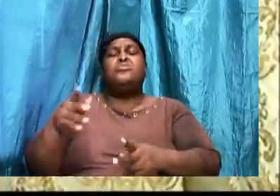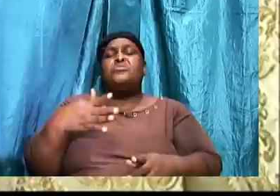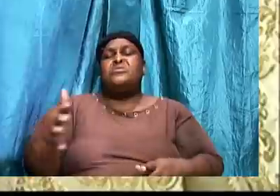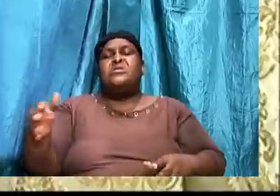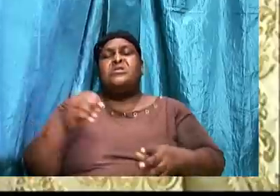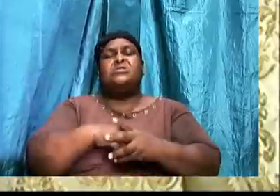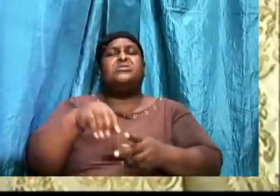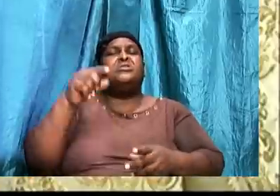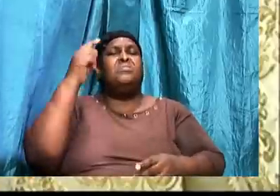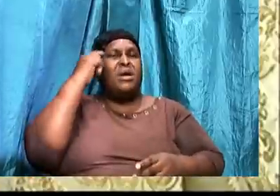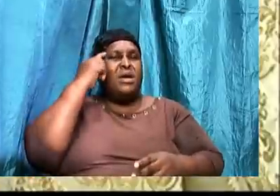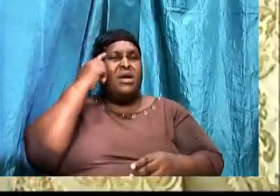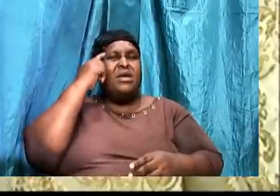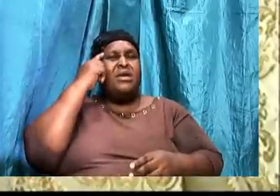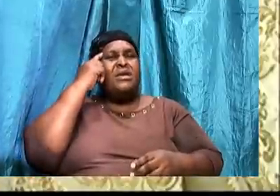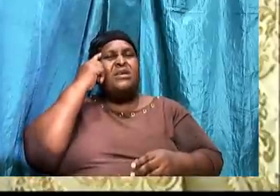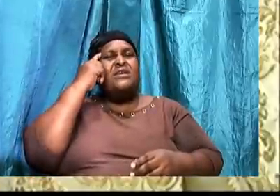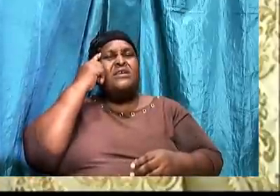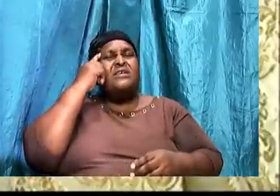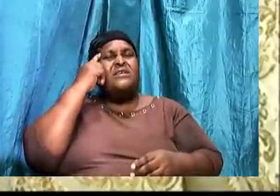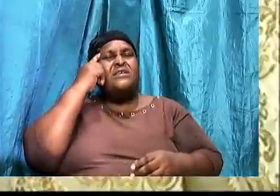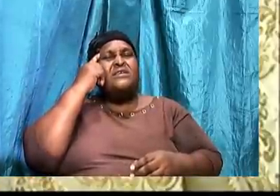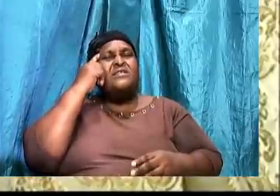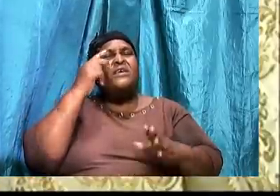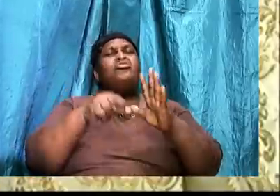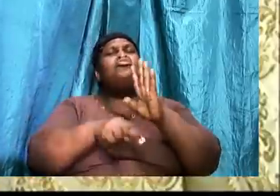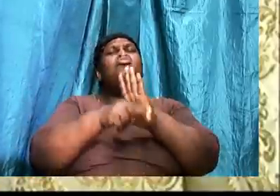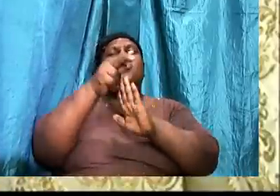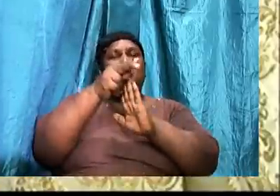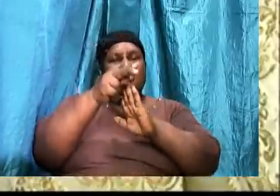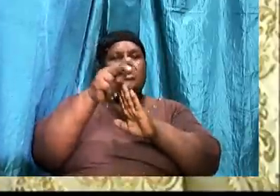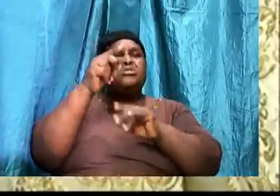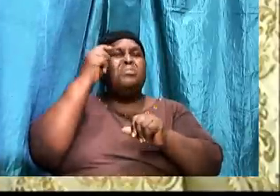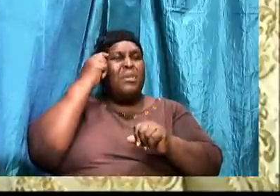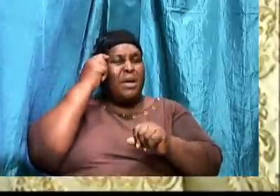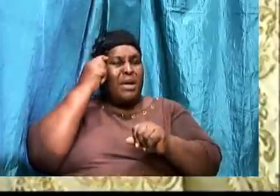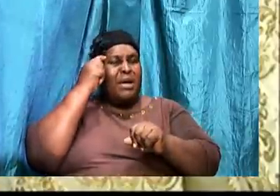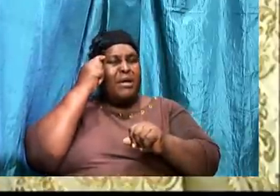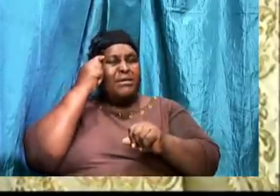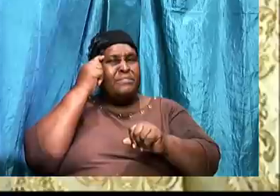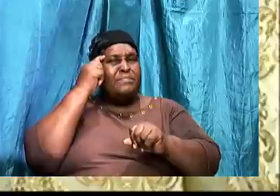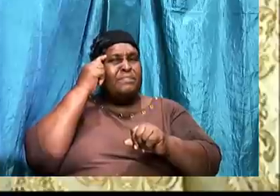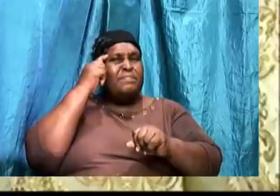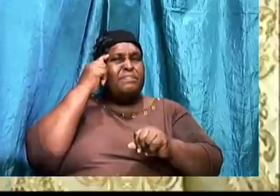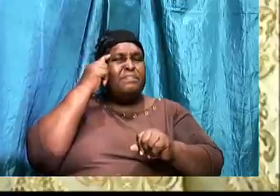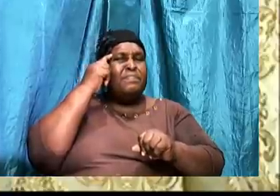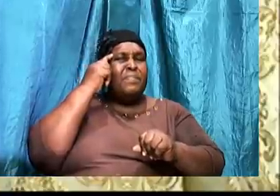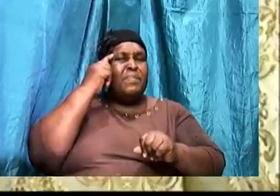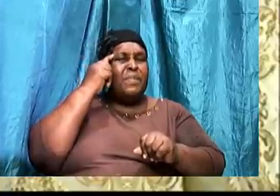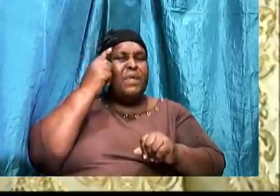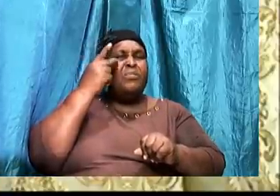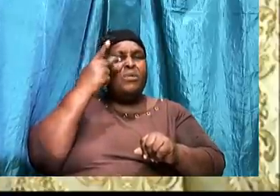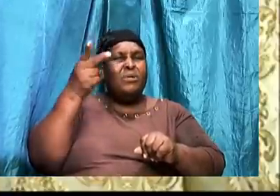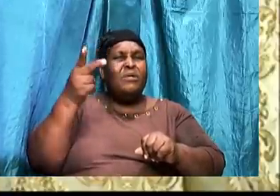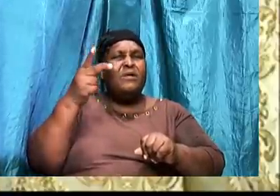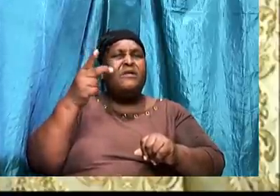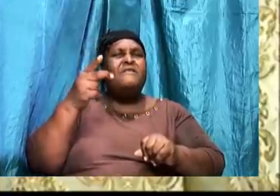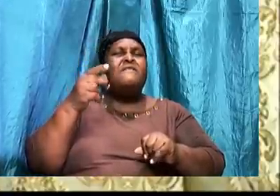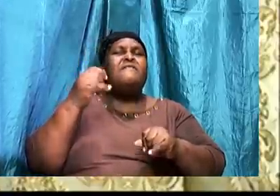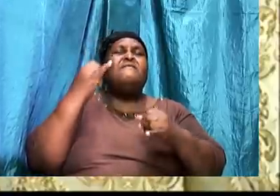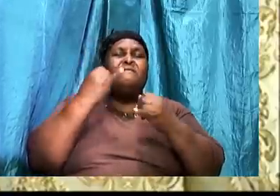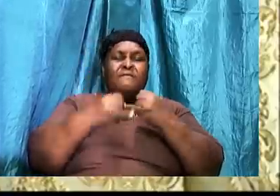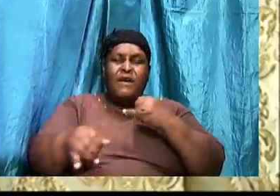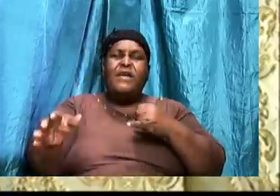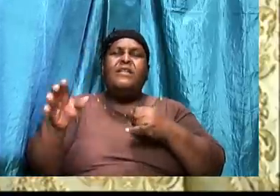nourishes the mind. And, we look upon Philippians 4, verses 8. It says, finally, my